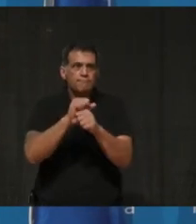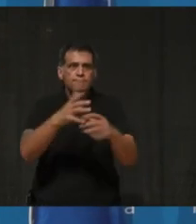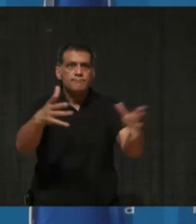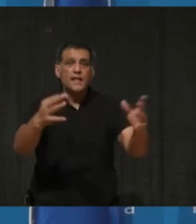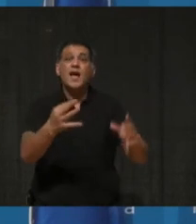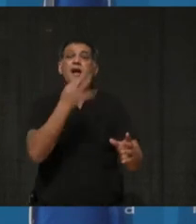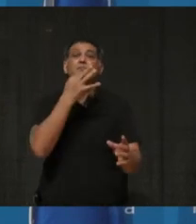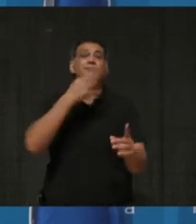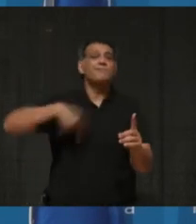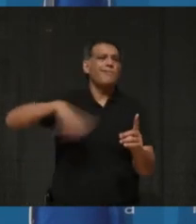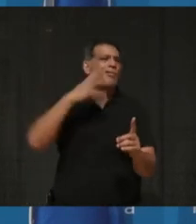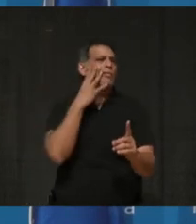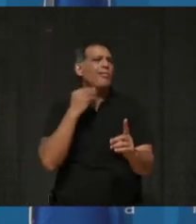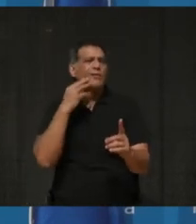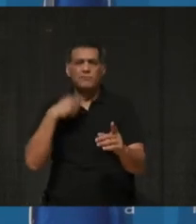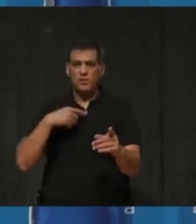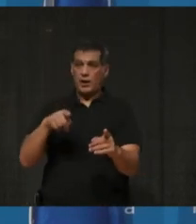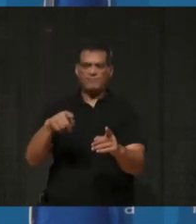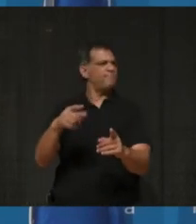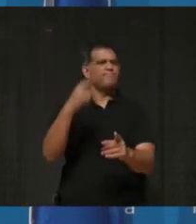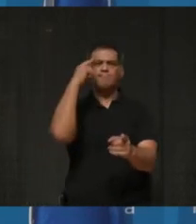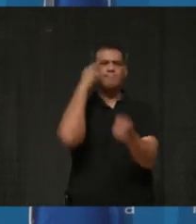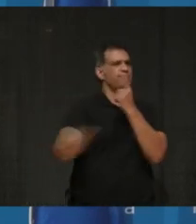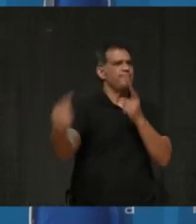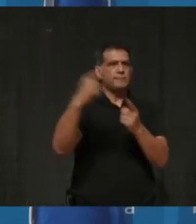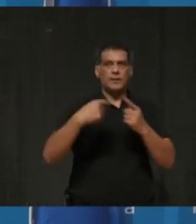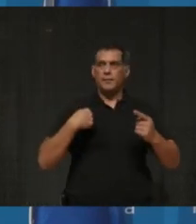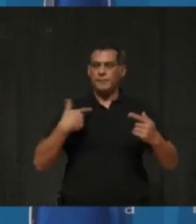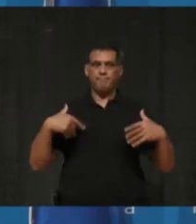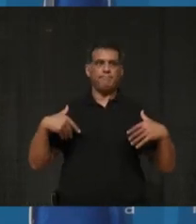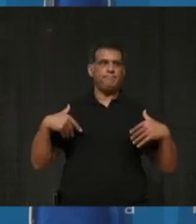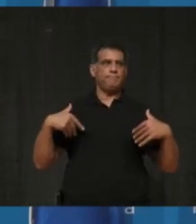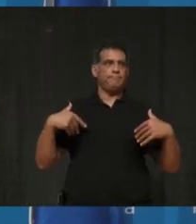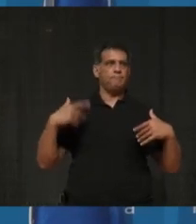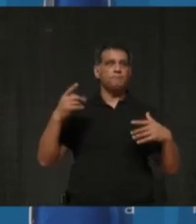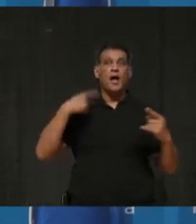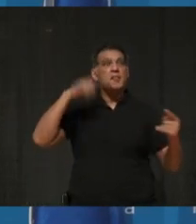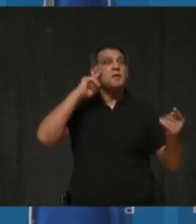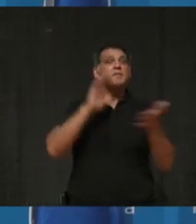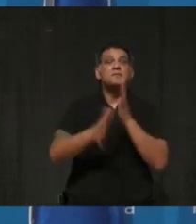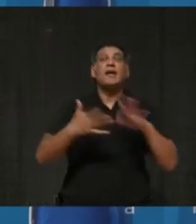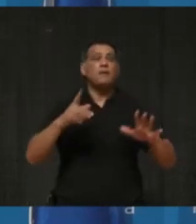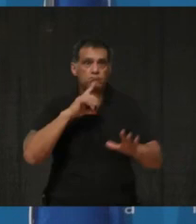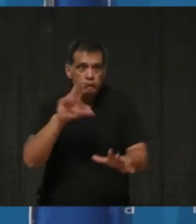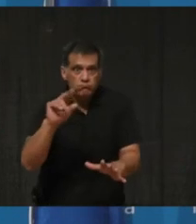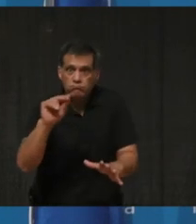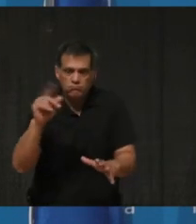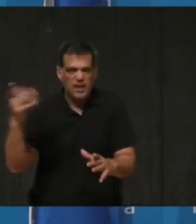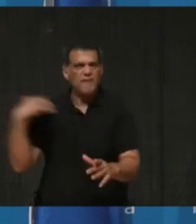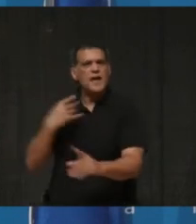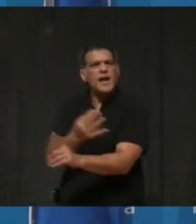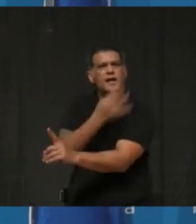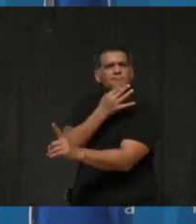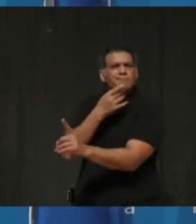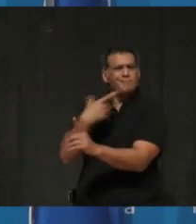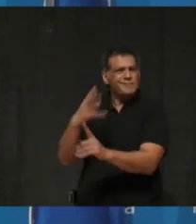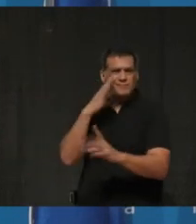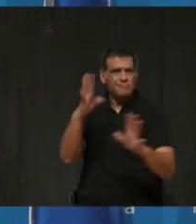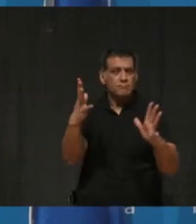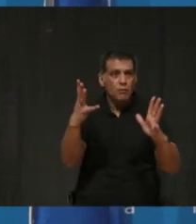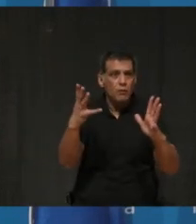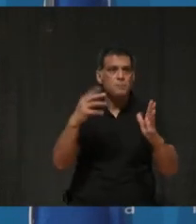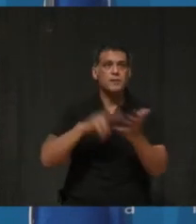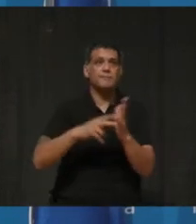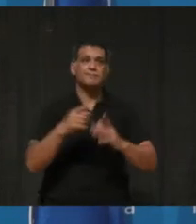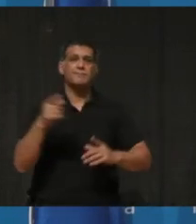council have been a bit complacent. I think we thought it was a done deal, fait accompli. But now there are so many questions arising from the building